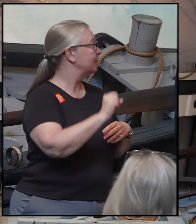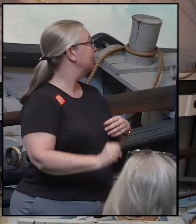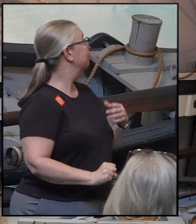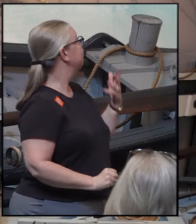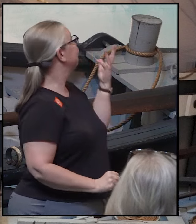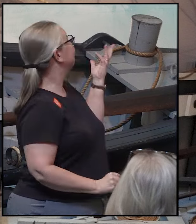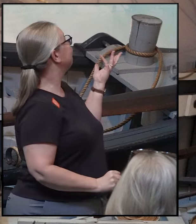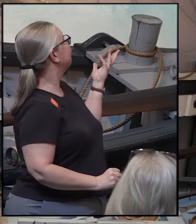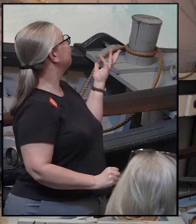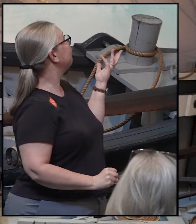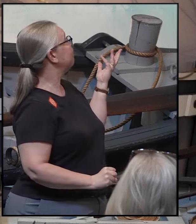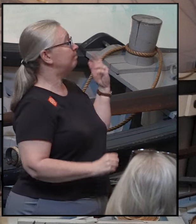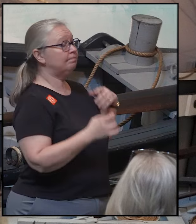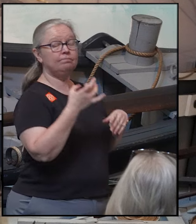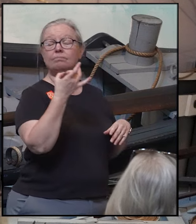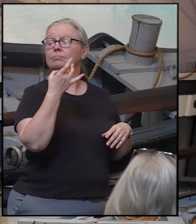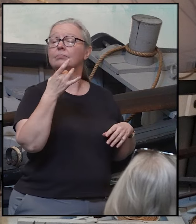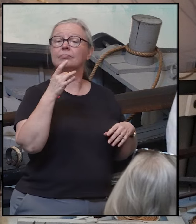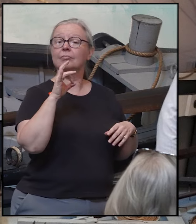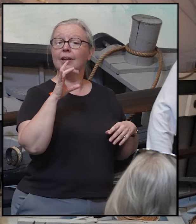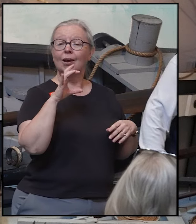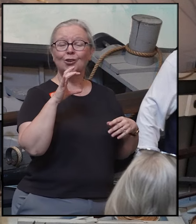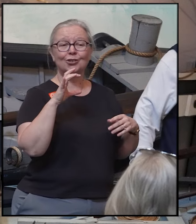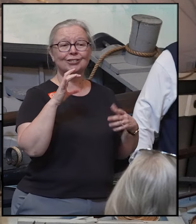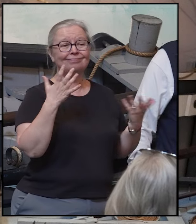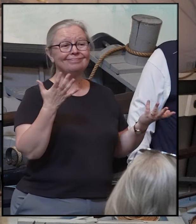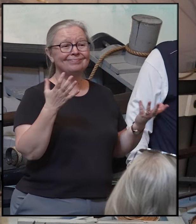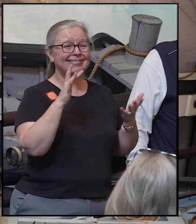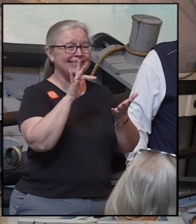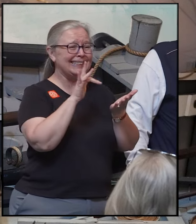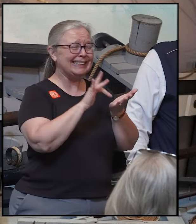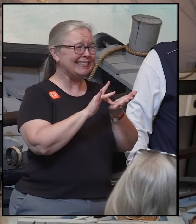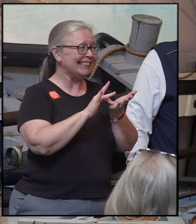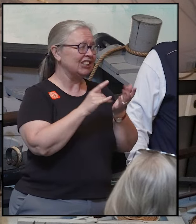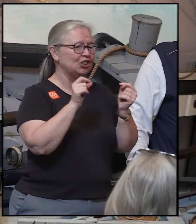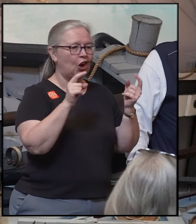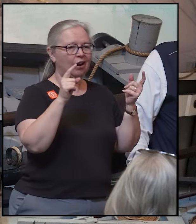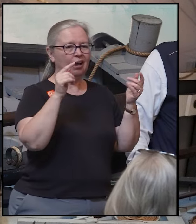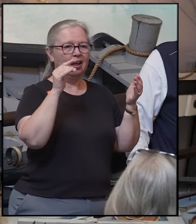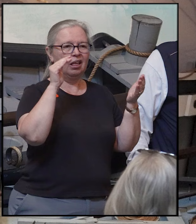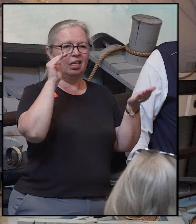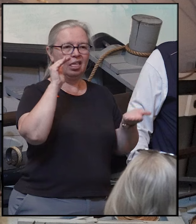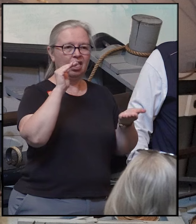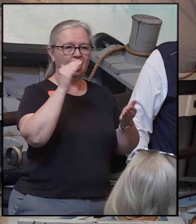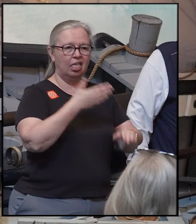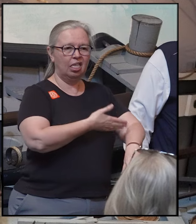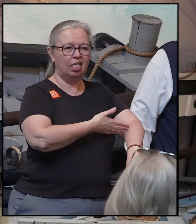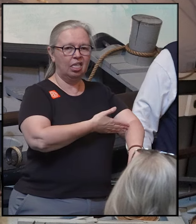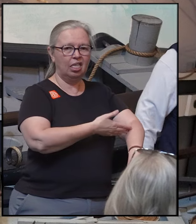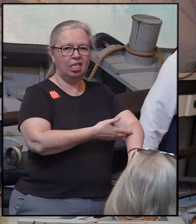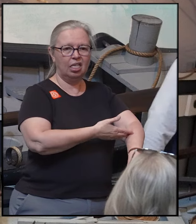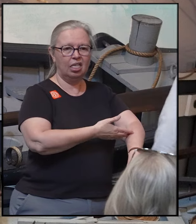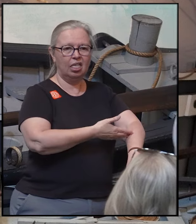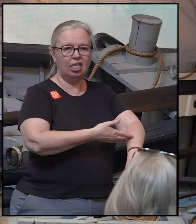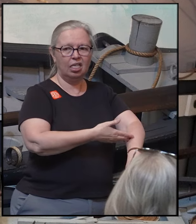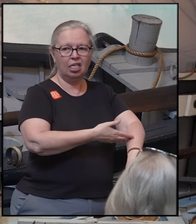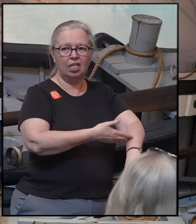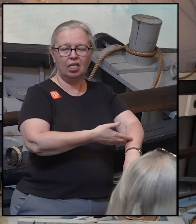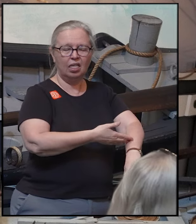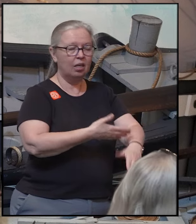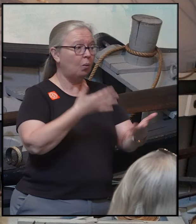1800s, whaling started to die on Nantucket, and it was helped along with several factors.